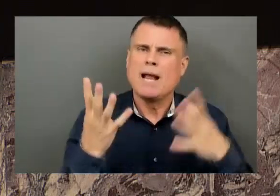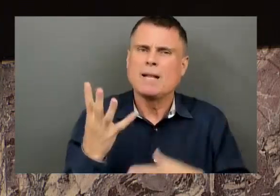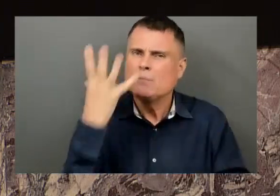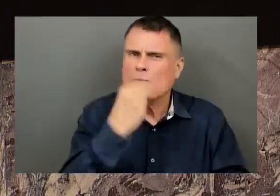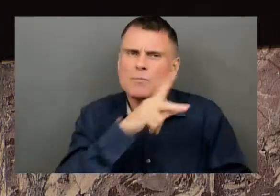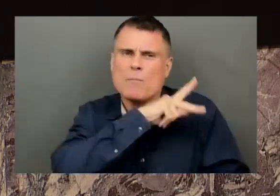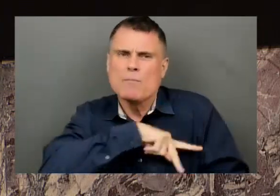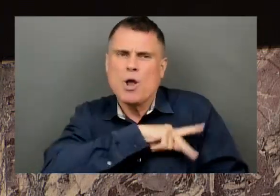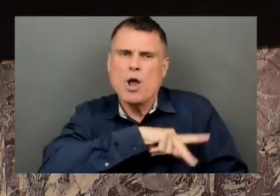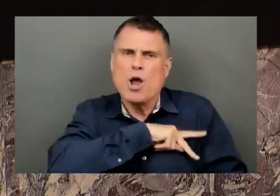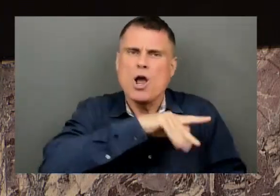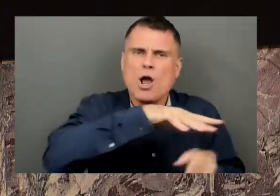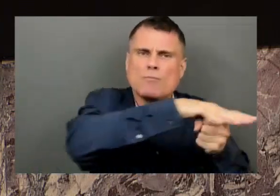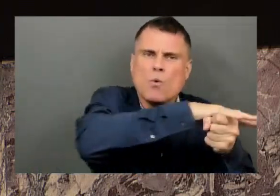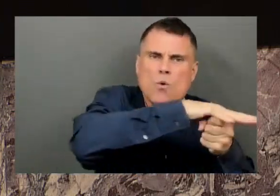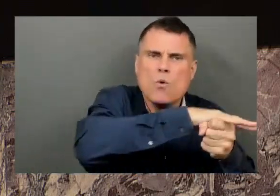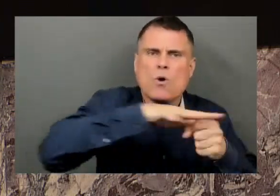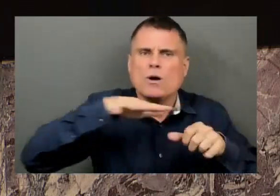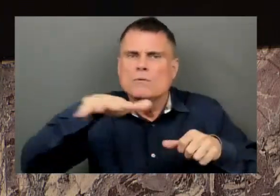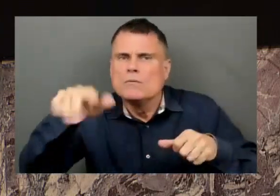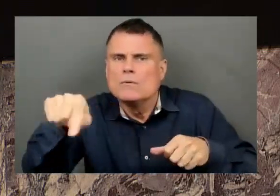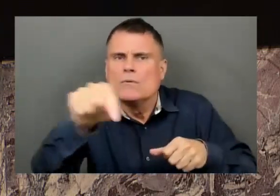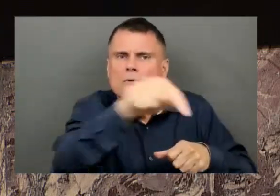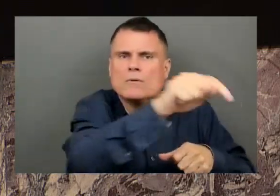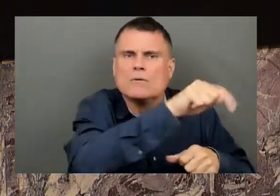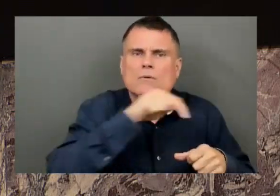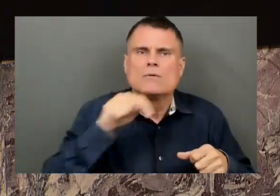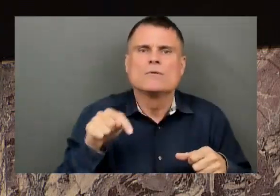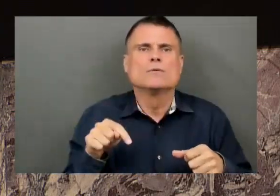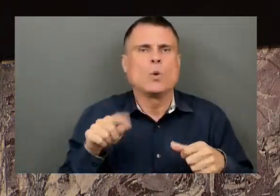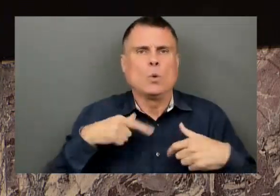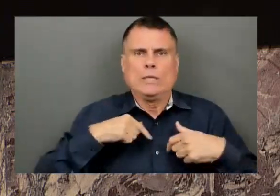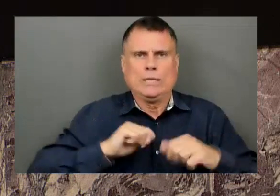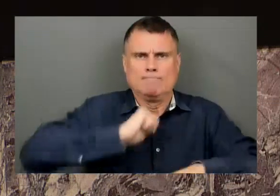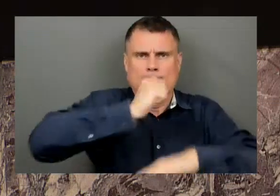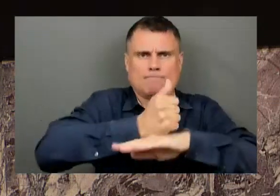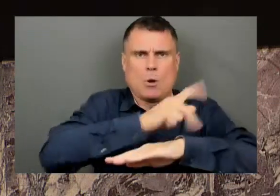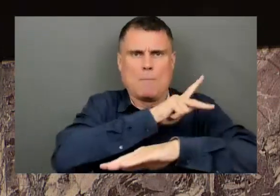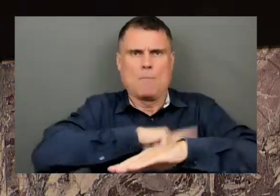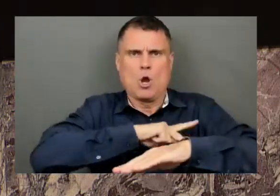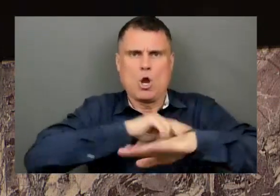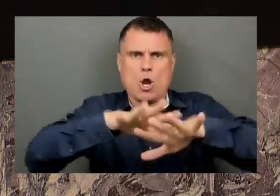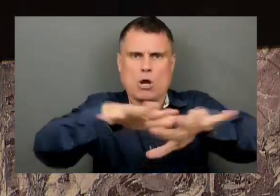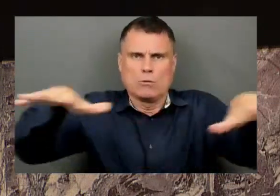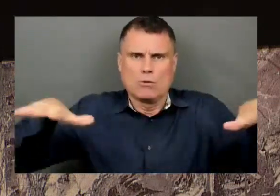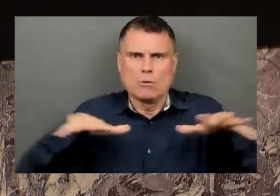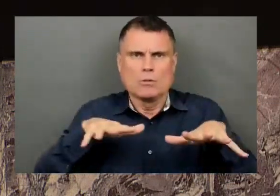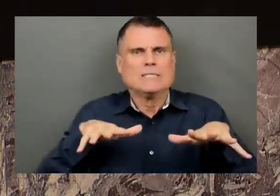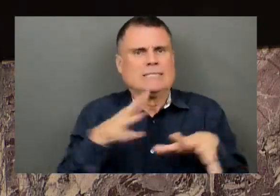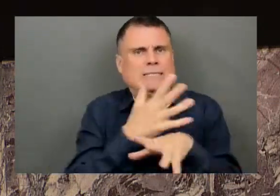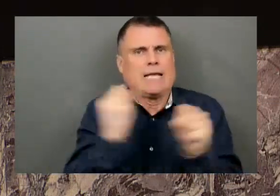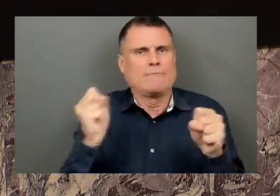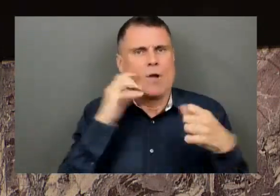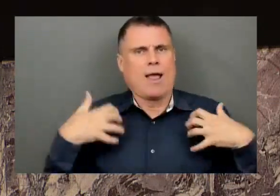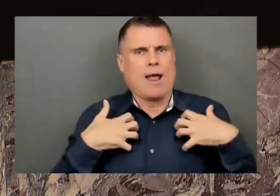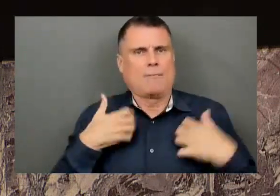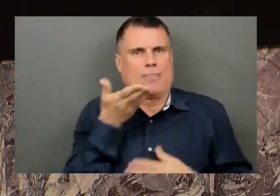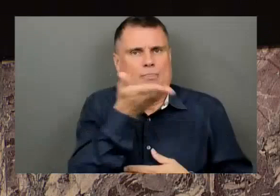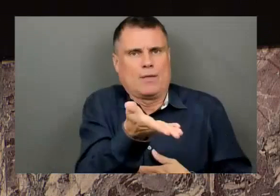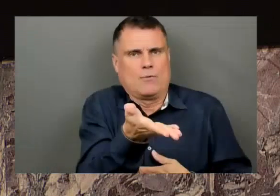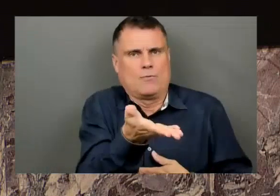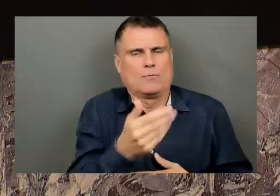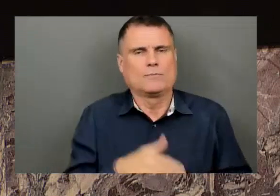reserves and conservancies that provide safe havens for wildlife. These areas not only safeguard critical habitats, but also offer